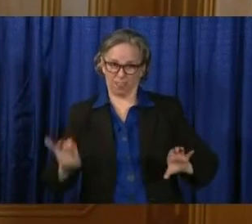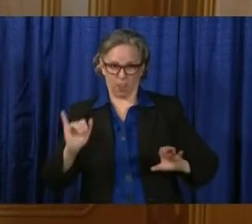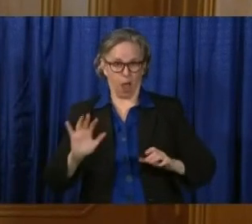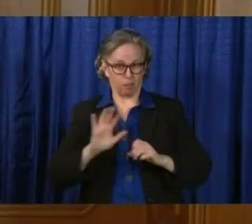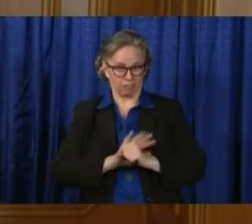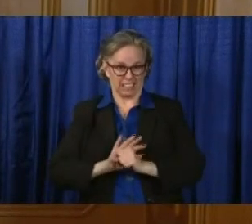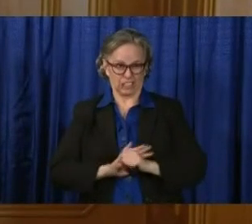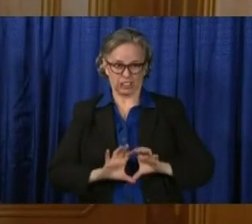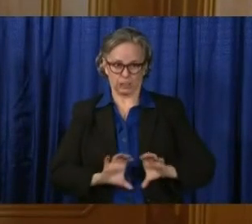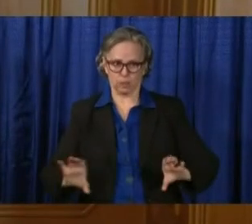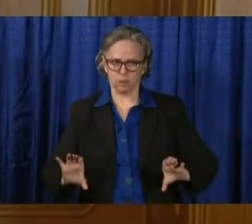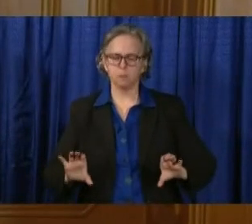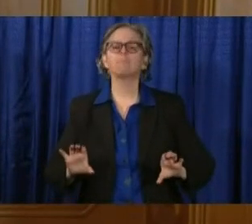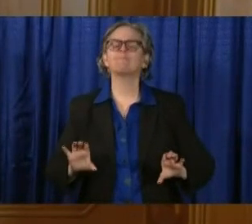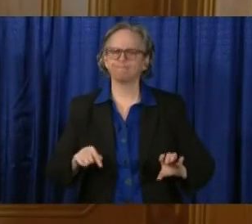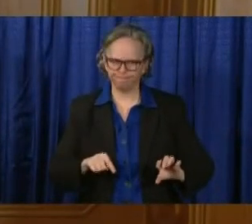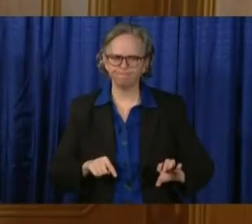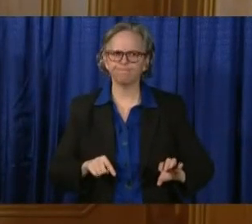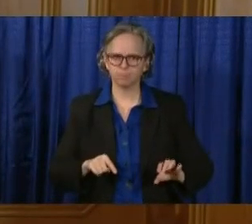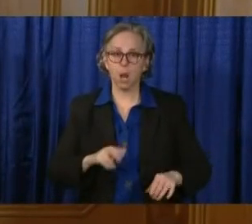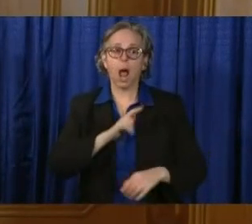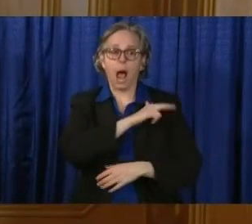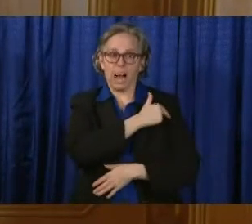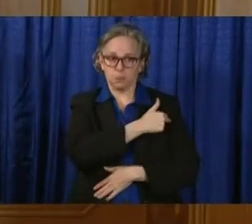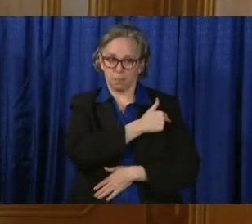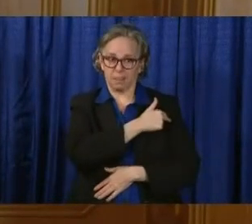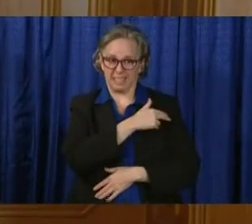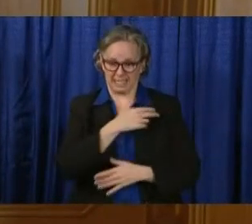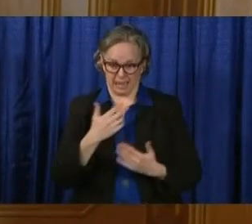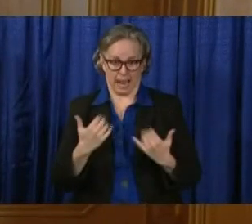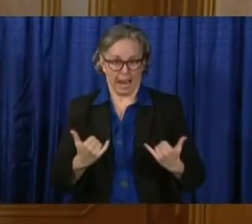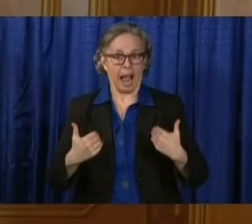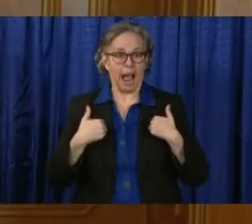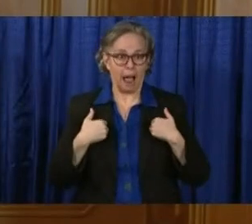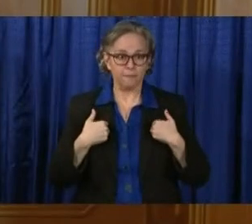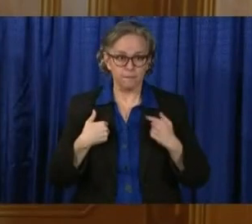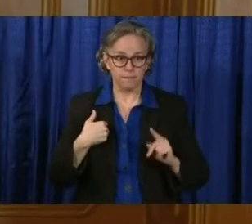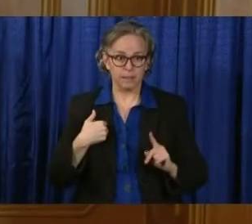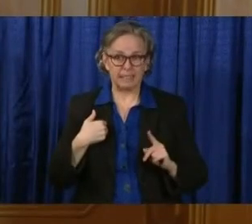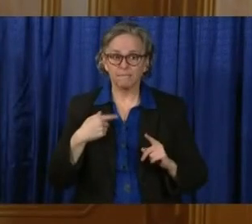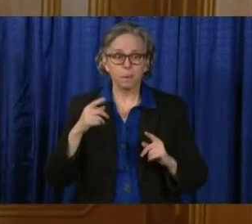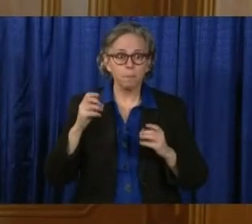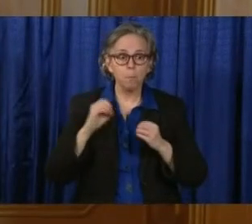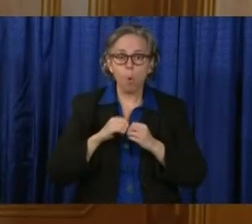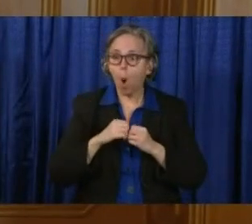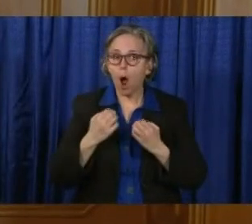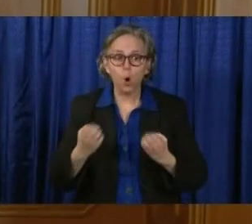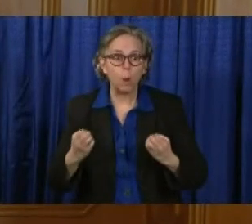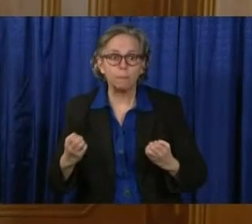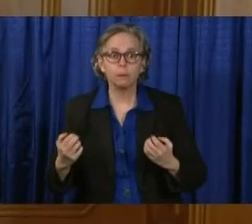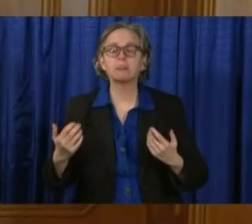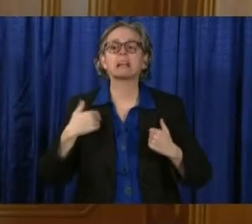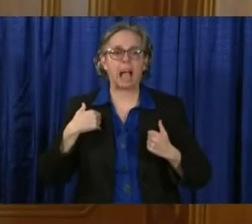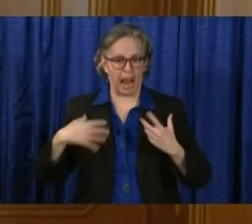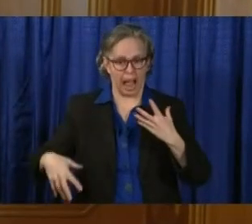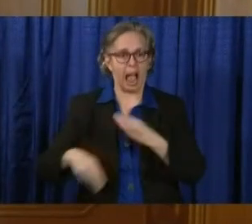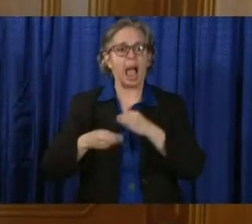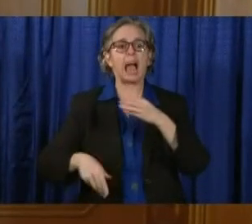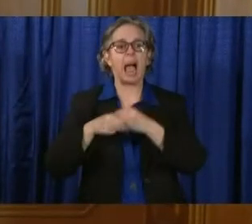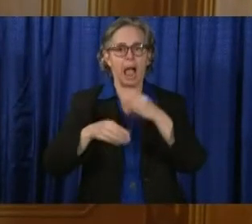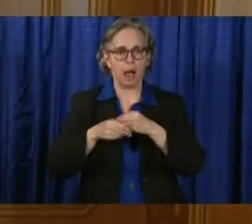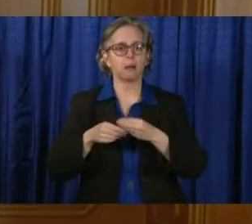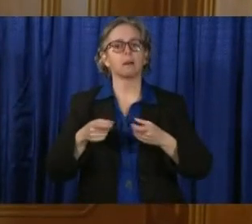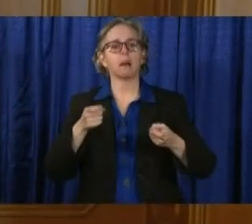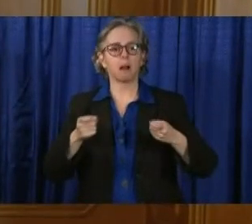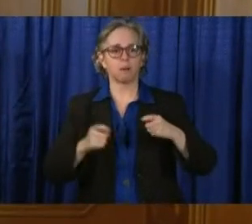hospital facilities in their areas will, with additional equipment, be able to handle the surge in patients without going to an